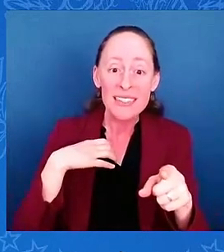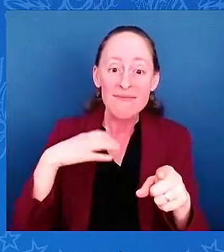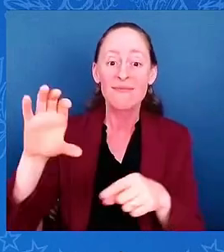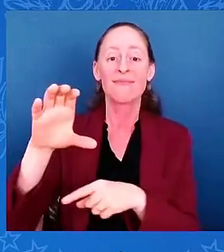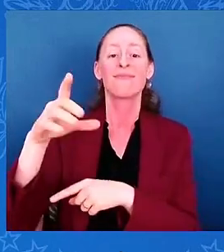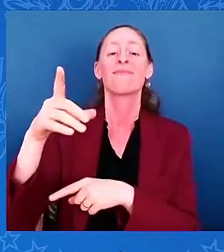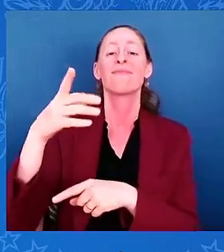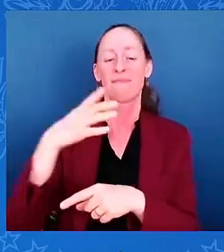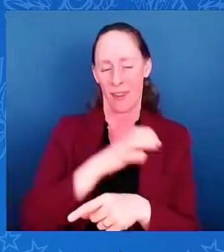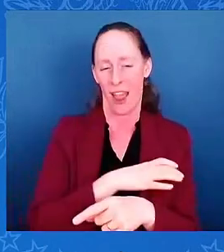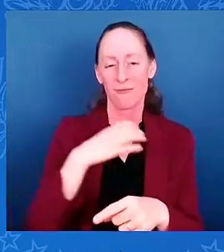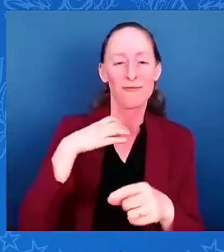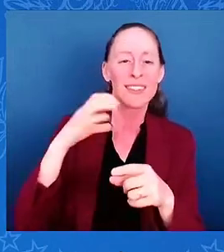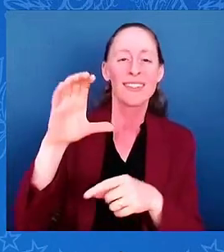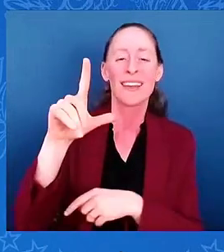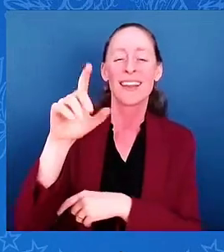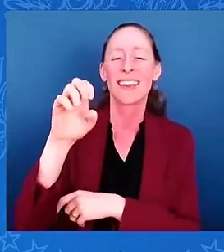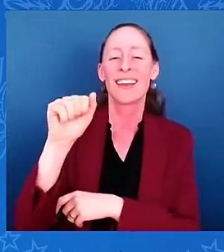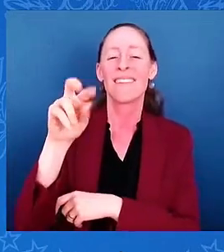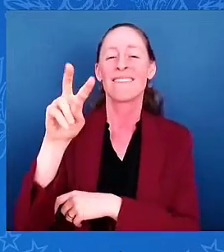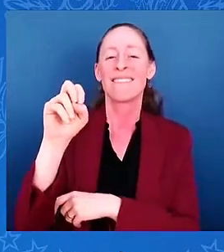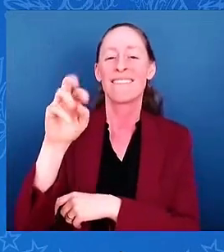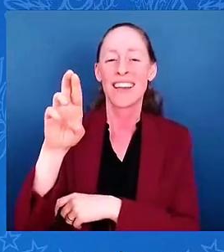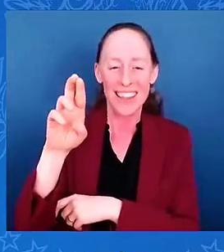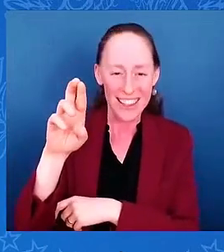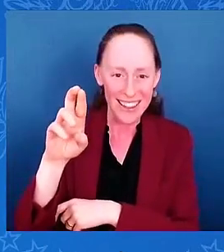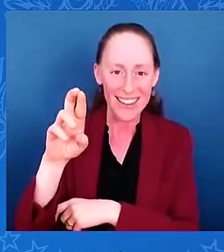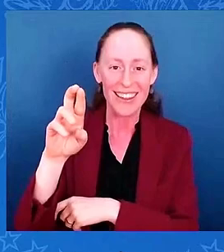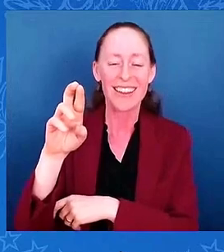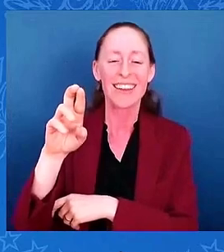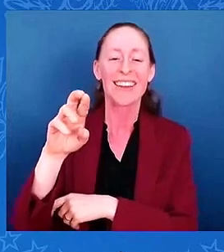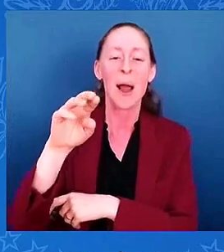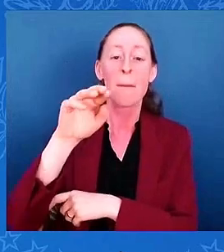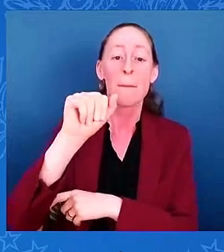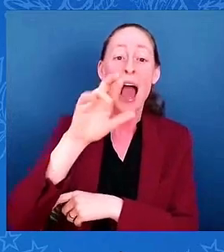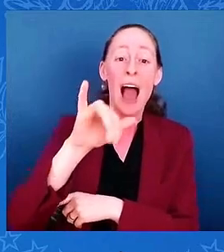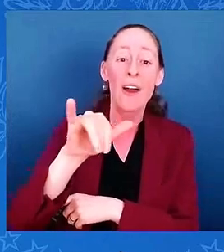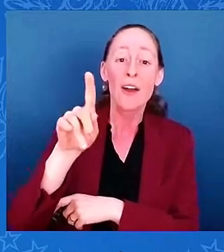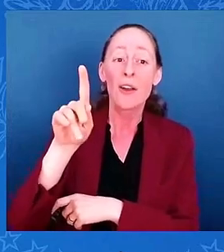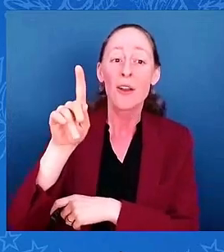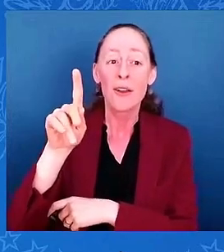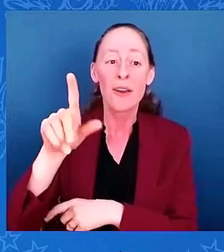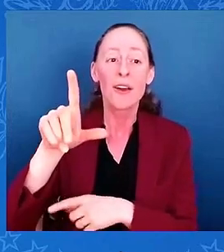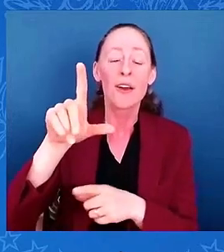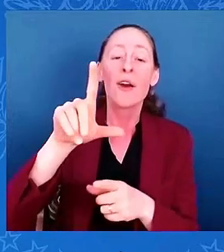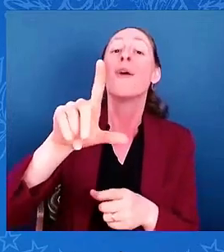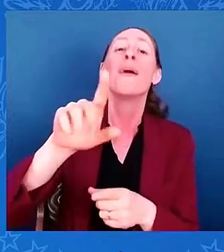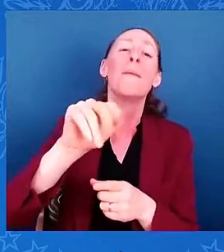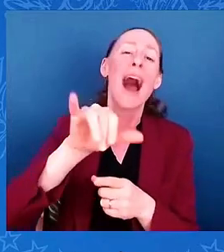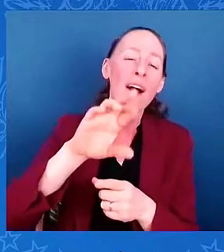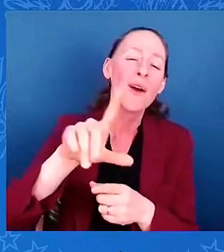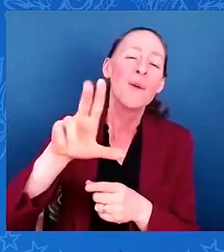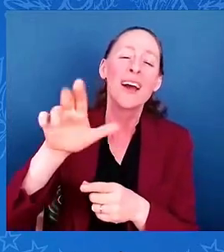Mayor Lucas, Mayor Garner, and all the other elected officials from Missouri and Kansas. Thank you for being here.